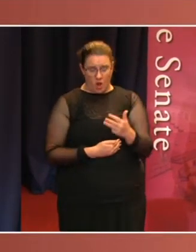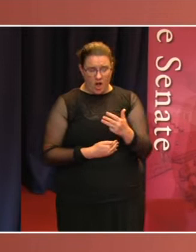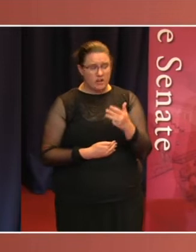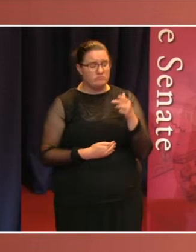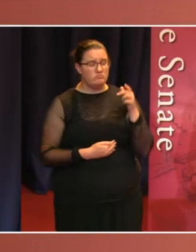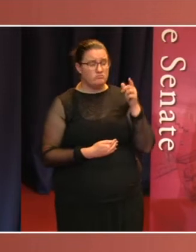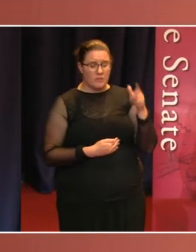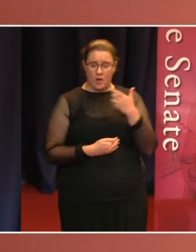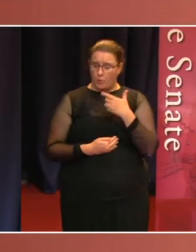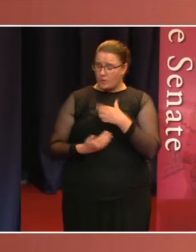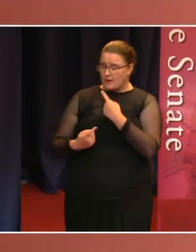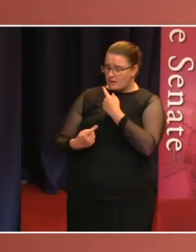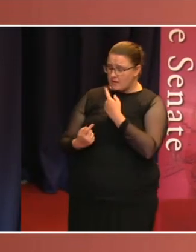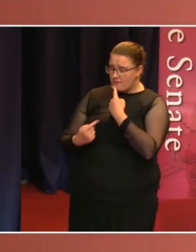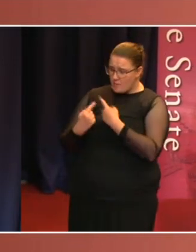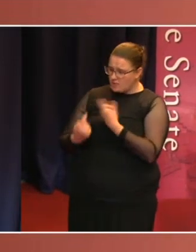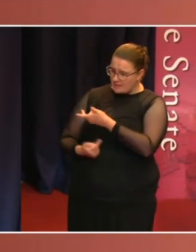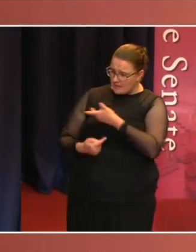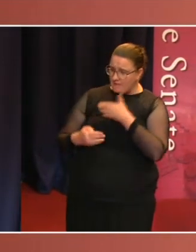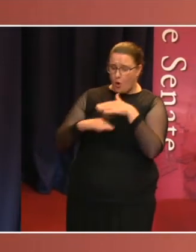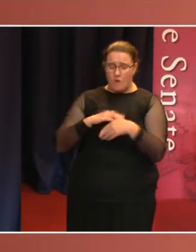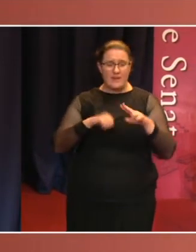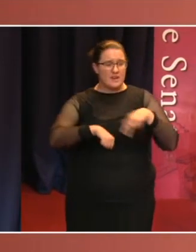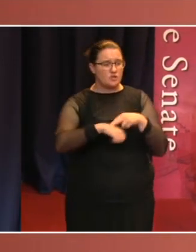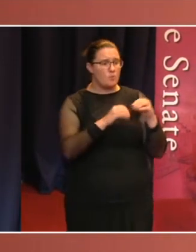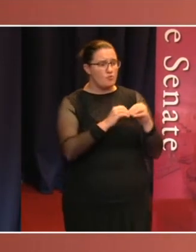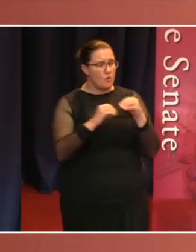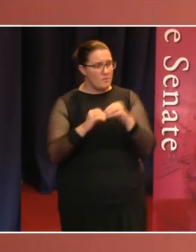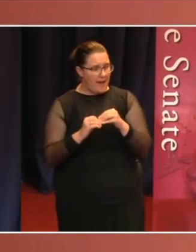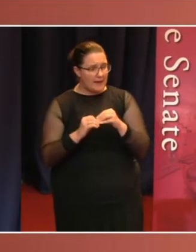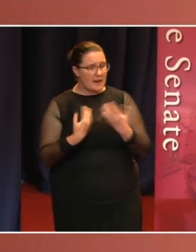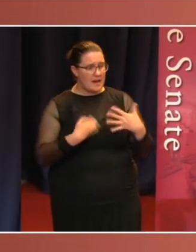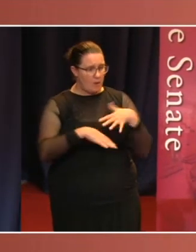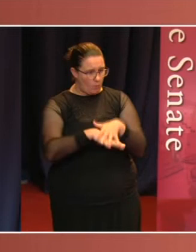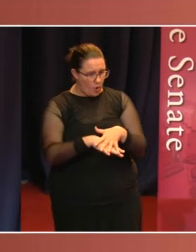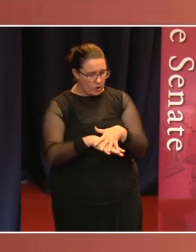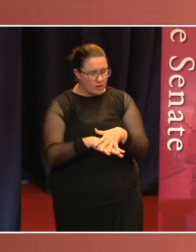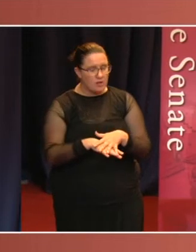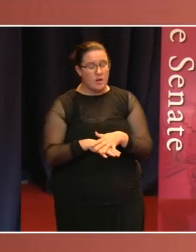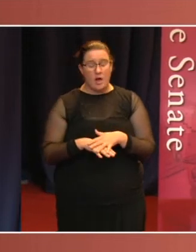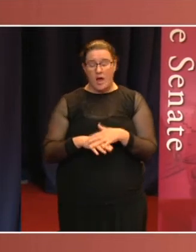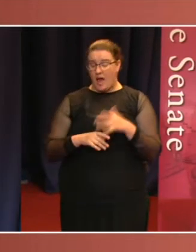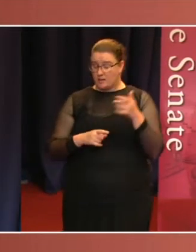Broadband Network. The legislation only passed after the government produced a summary business plan.